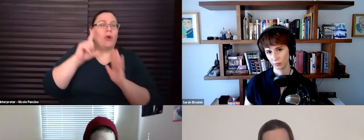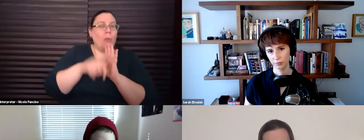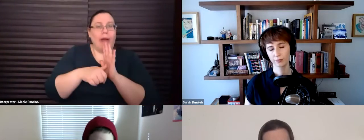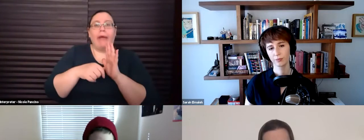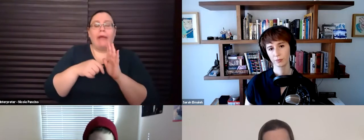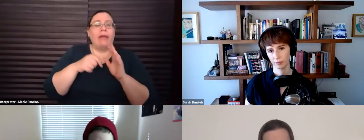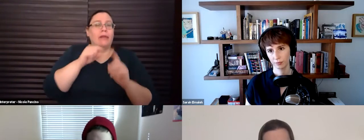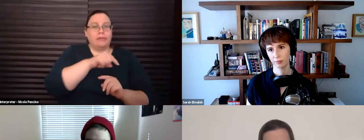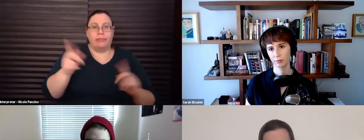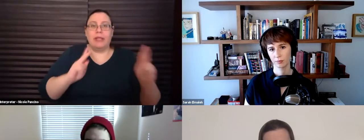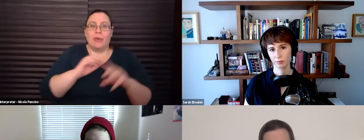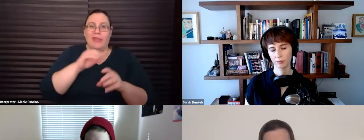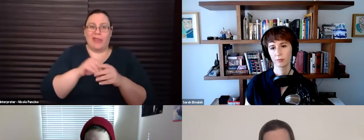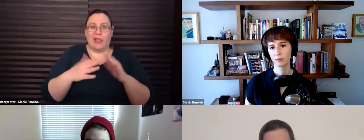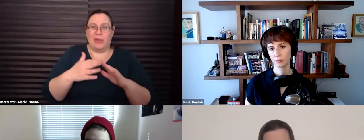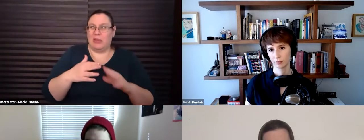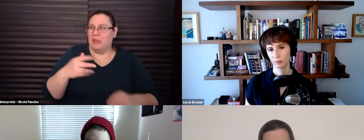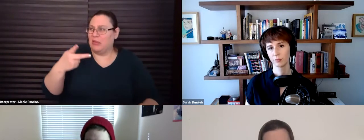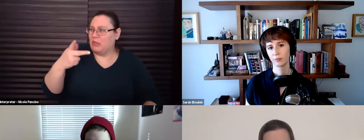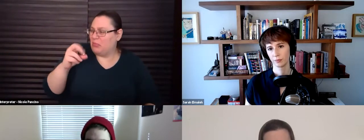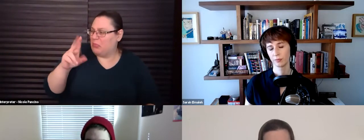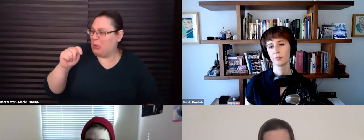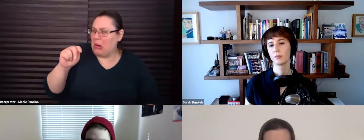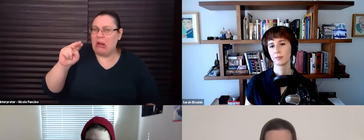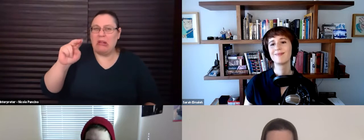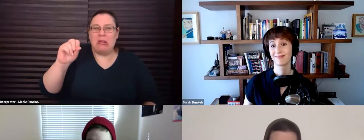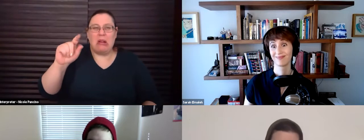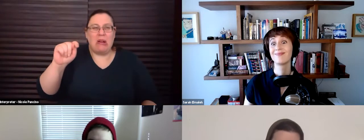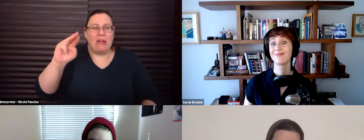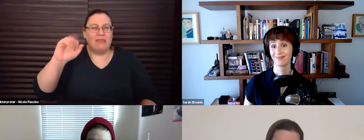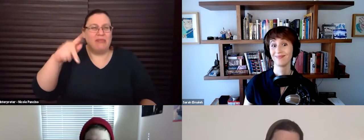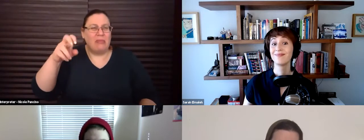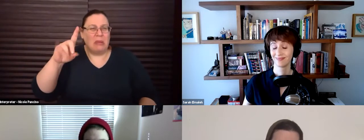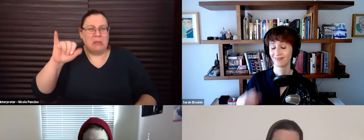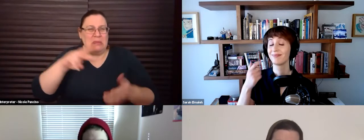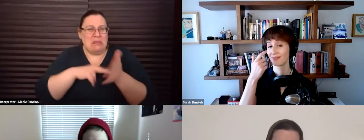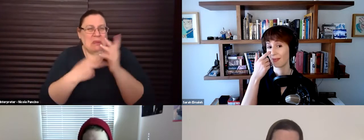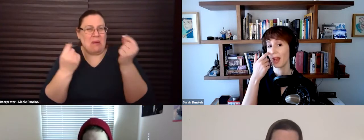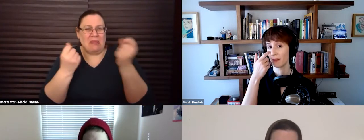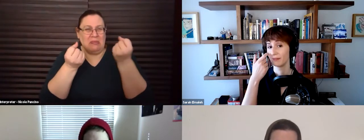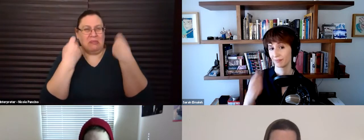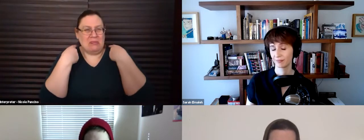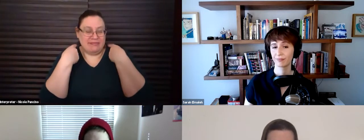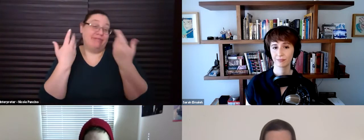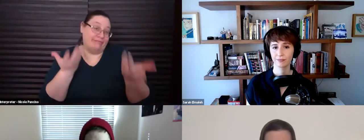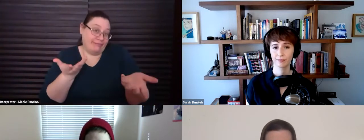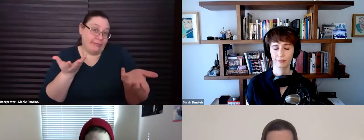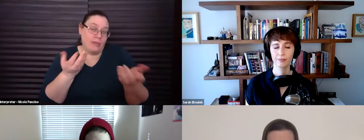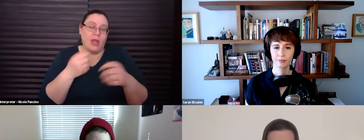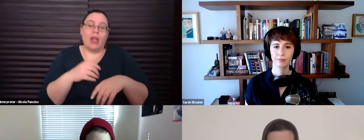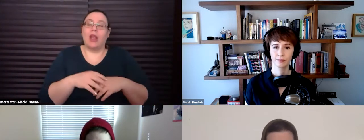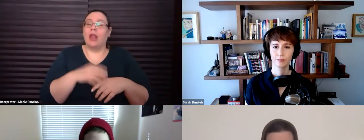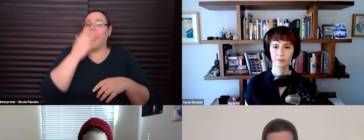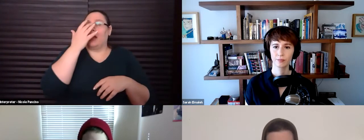in the community and being like, what does port not mapped mean? Help. Um, yeah, we, it's,